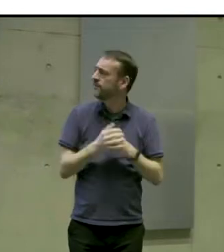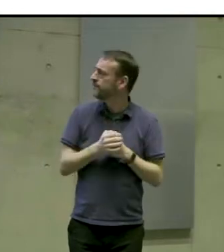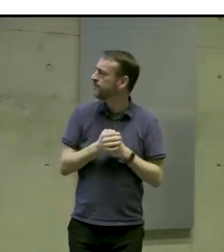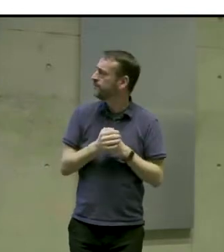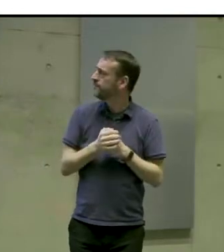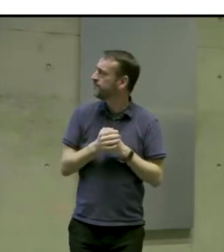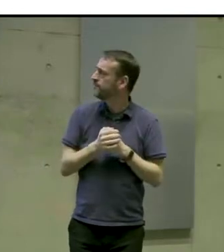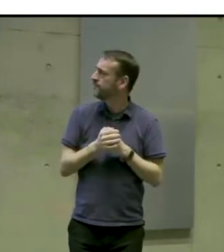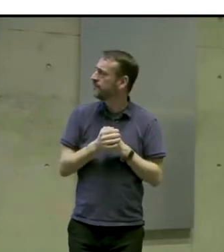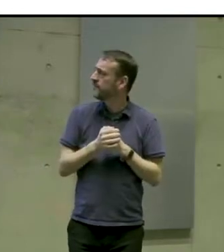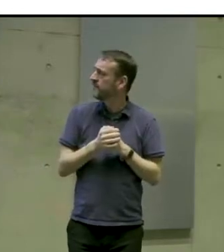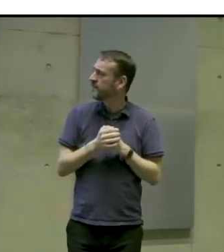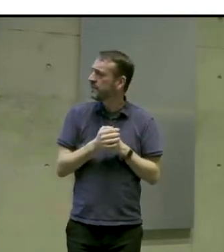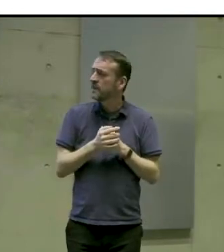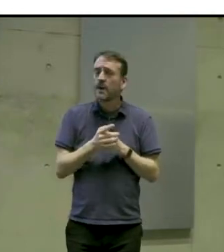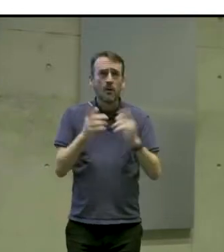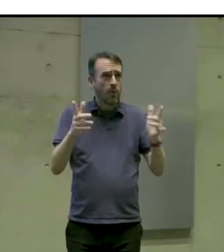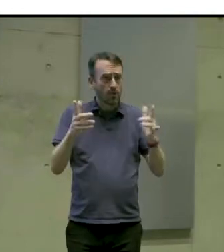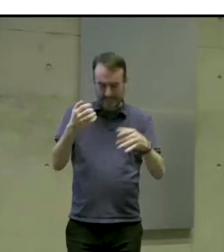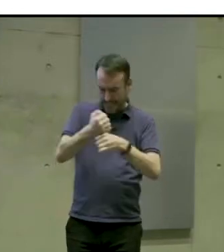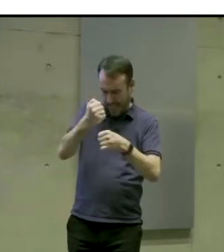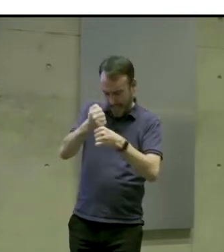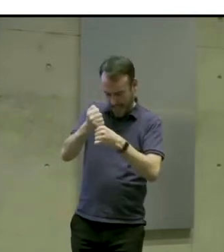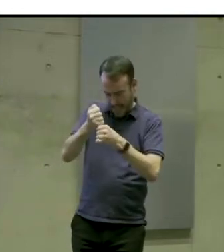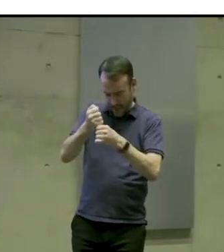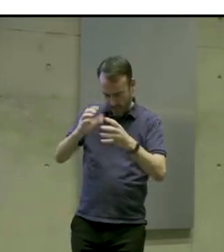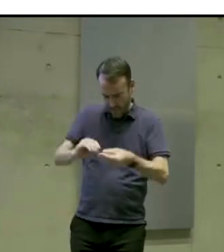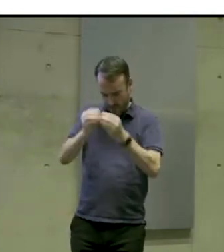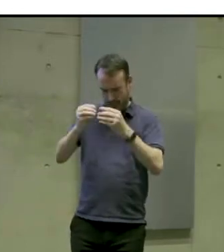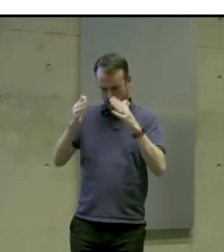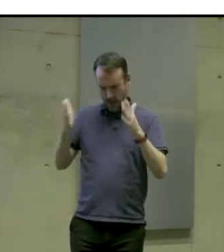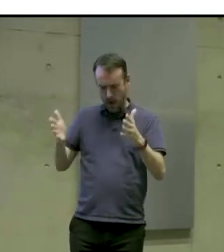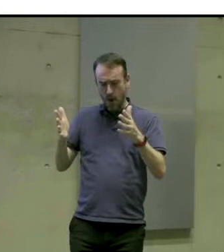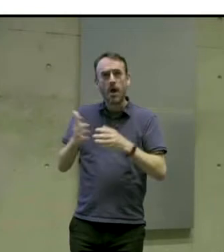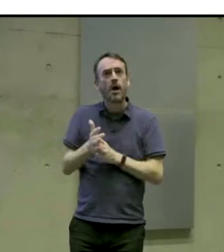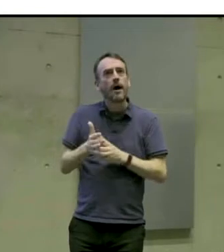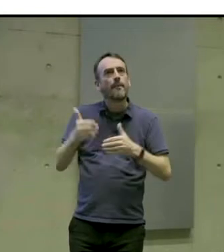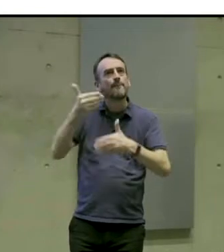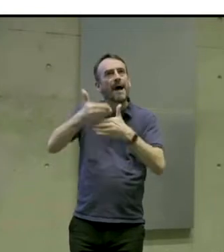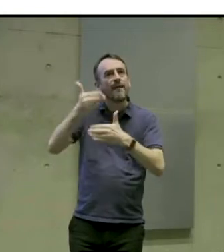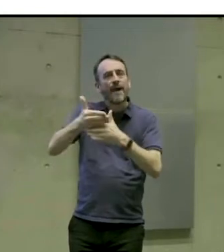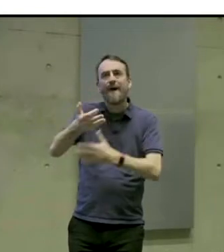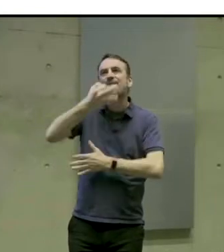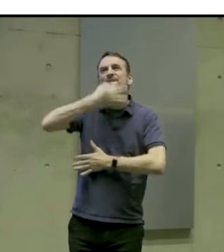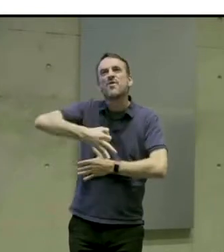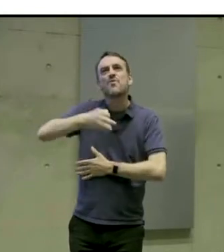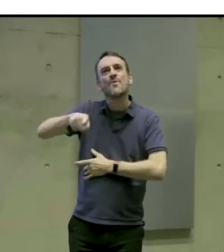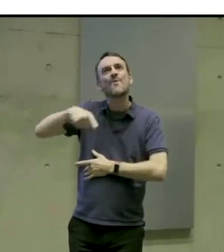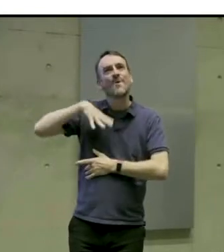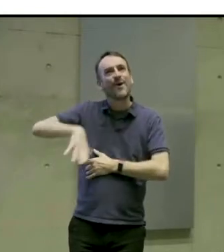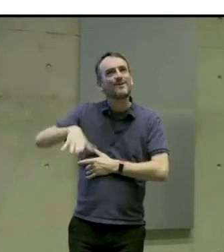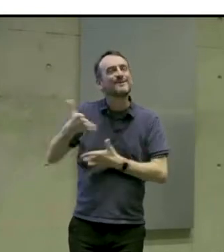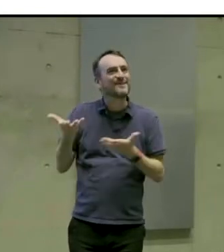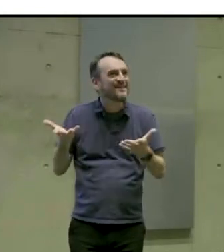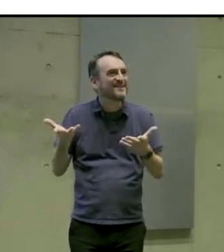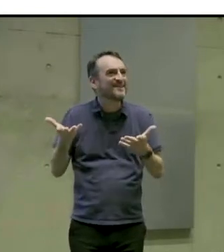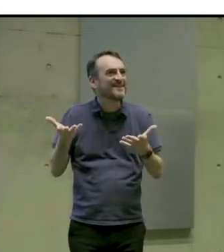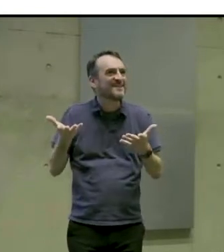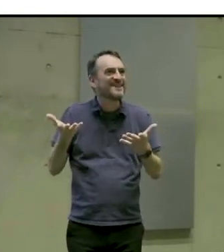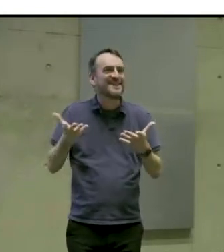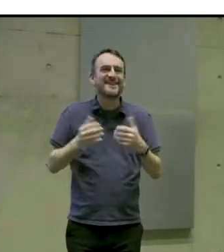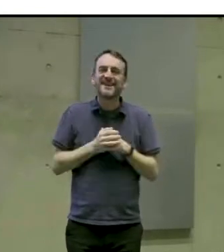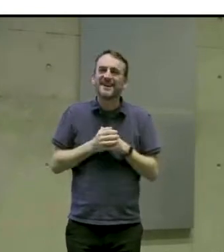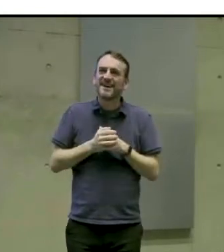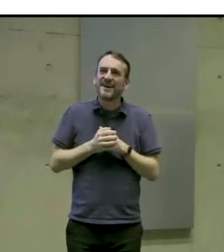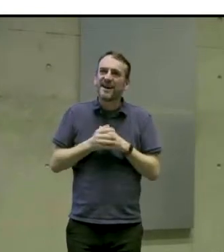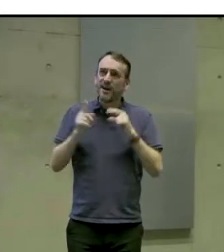had as few barriers as possible from the very beginning. So while we were